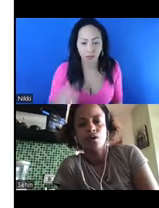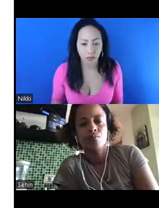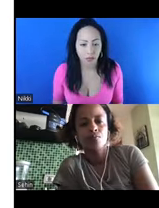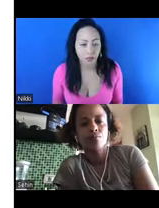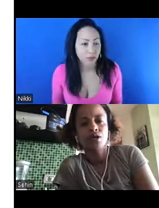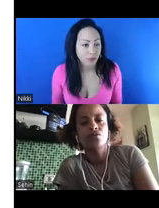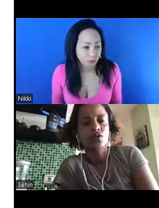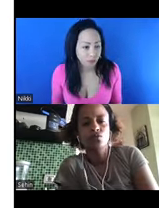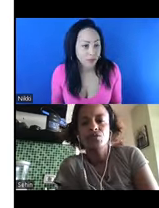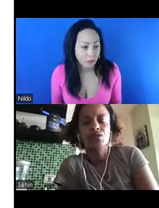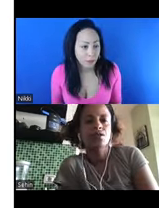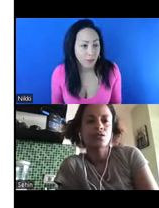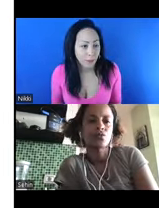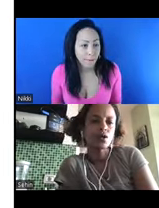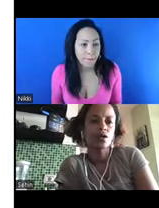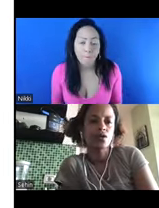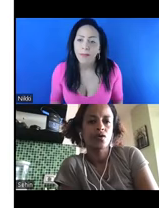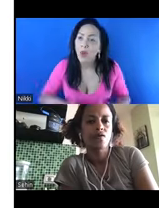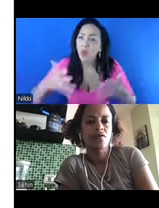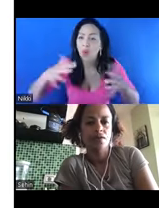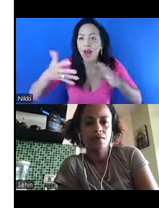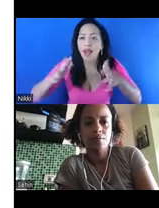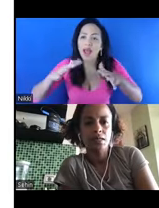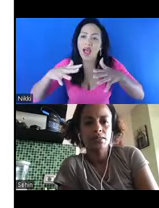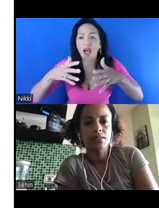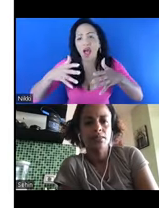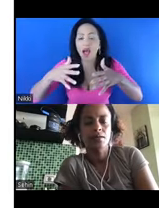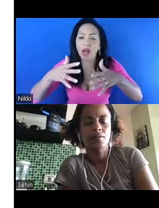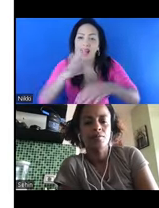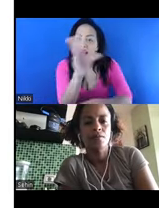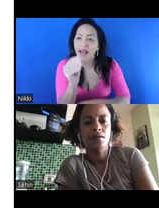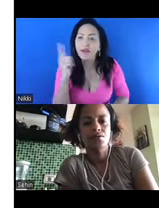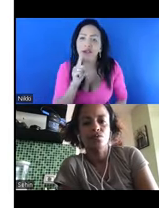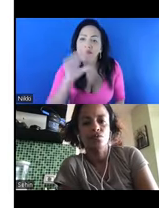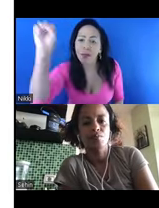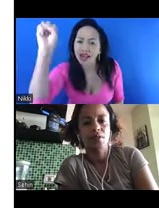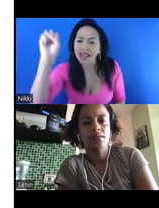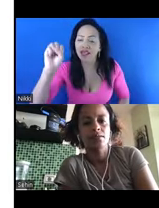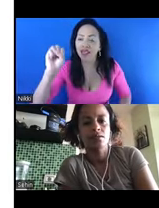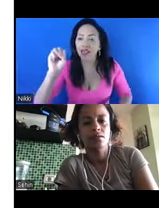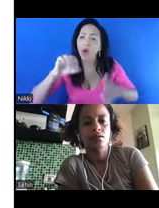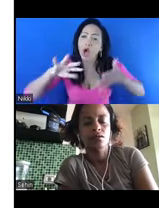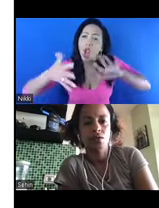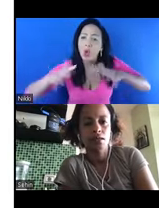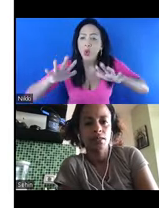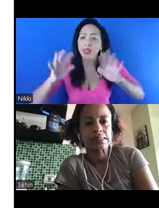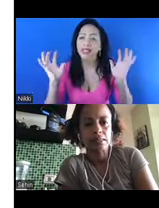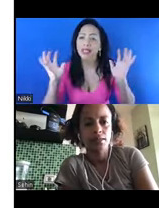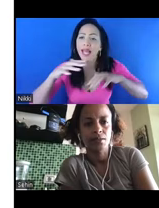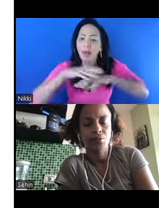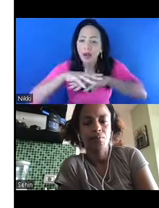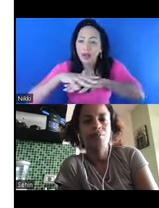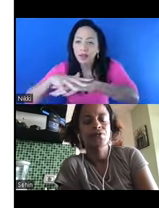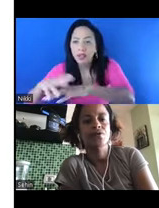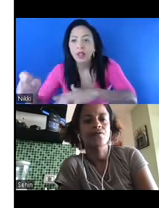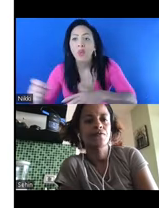We're part of a loose network of African feminists. There's a group based in Uganda that